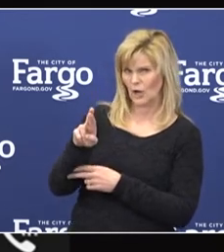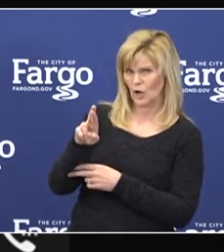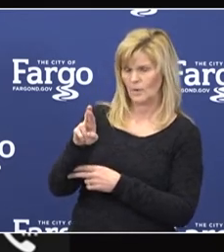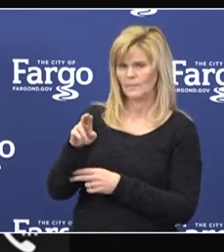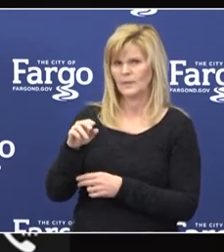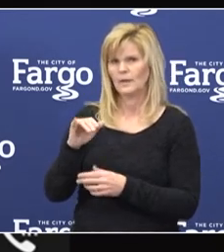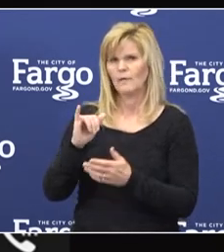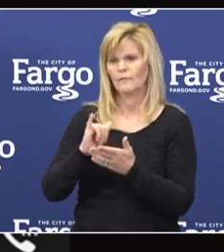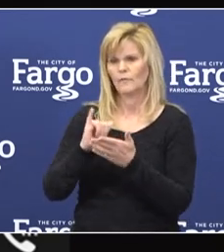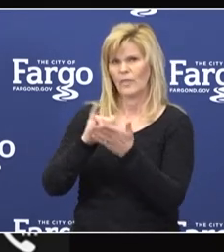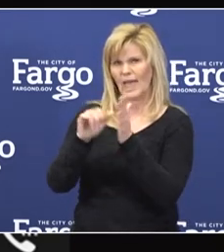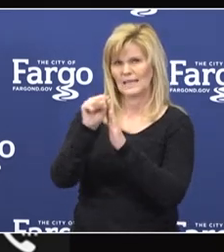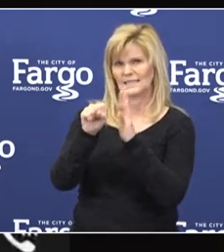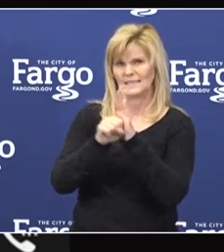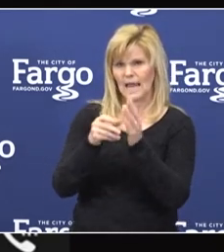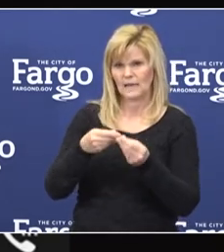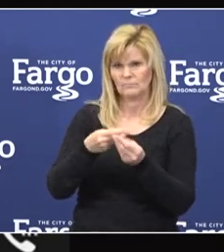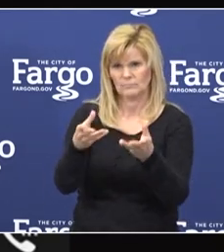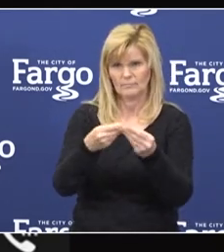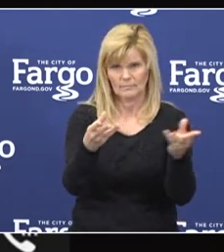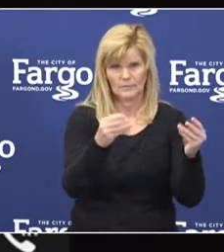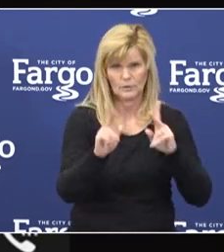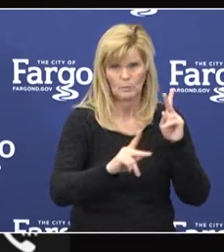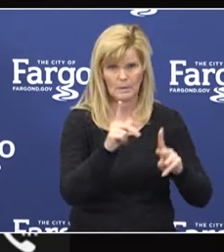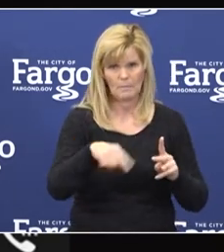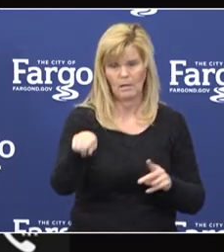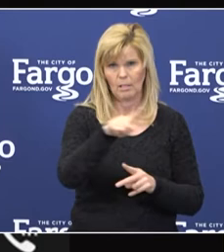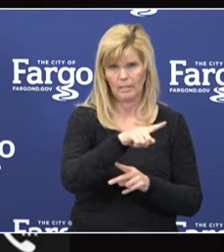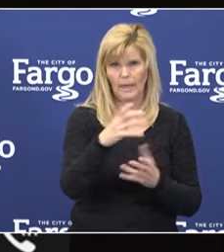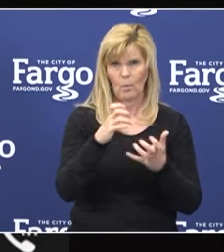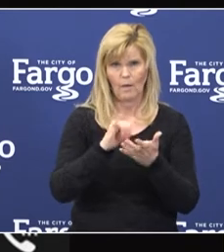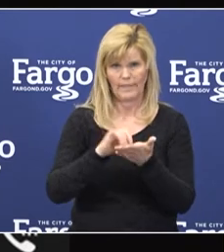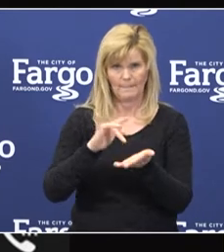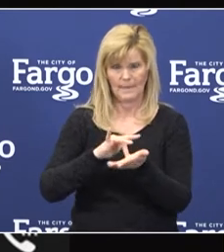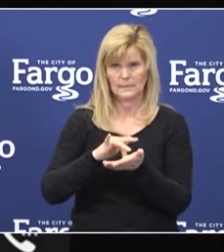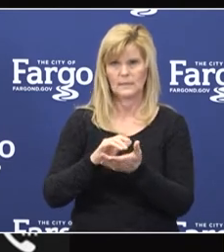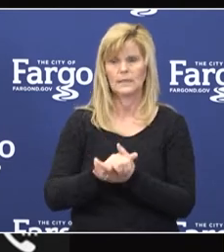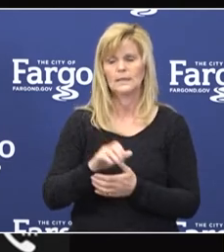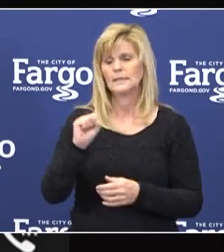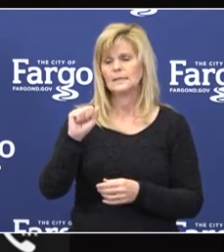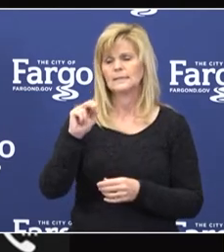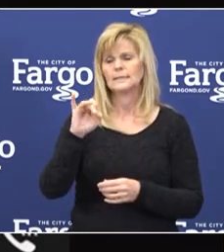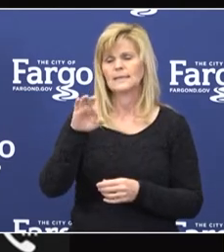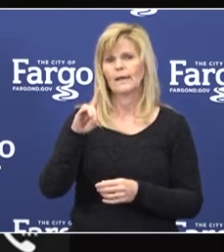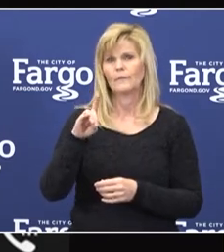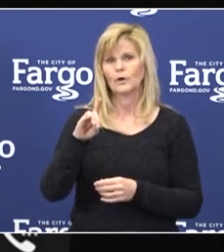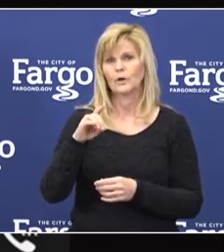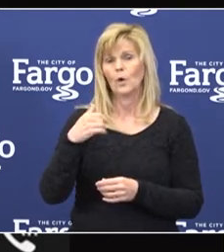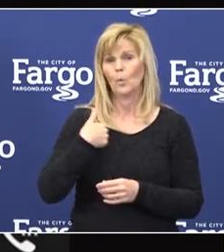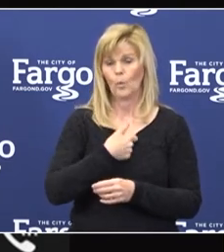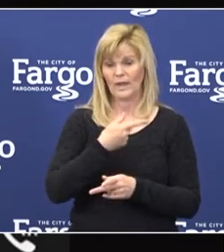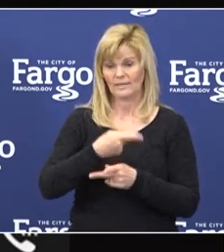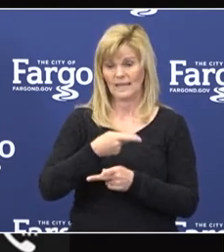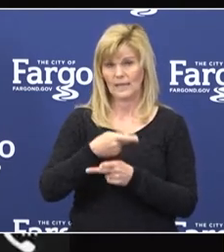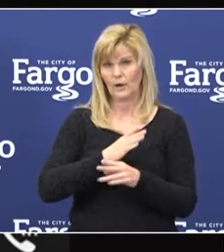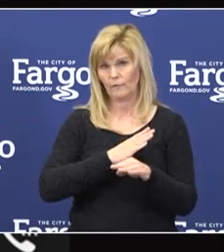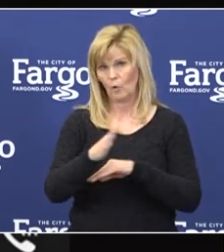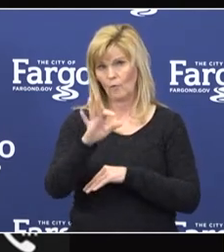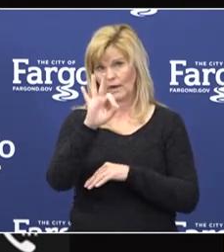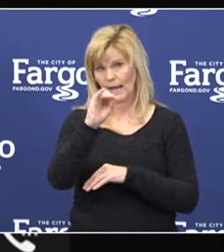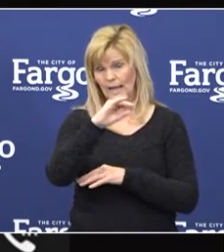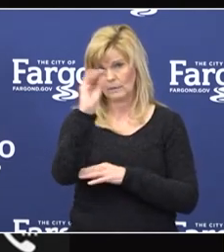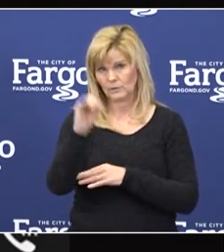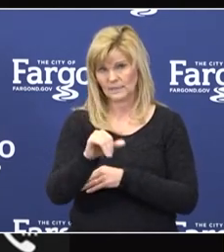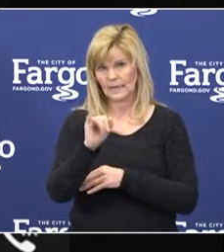distribution of that. Sanford, we believe, has cared for over 90 percent of North Dakota's positive